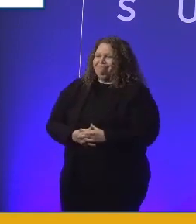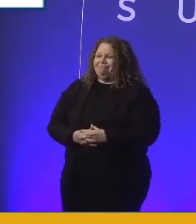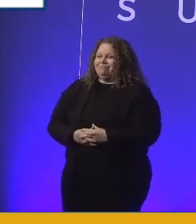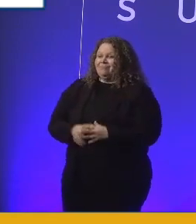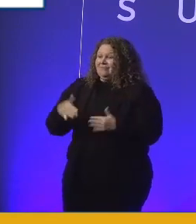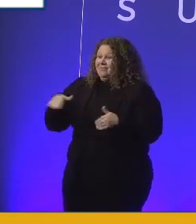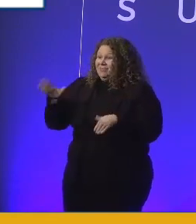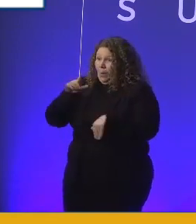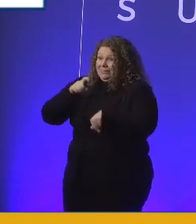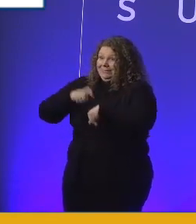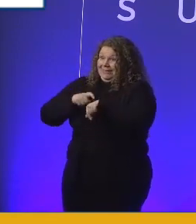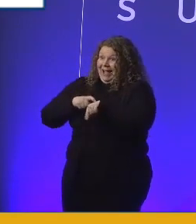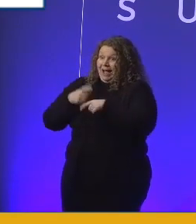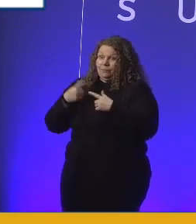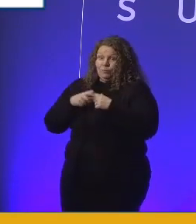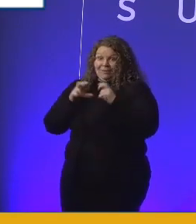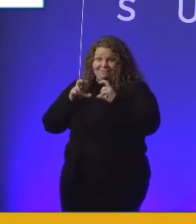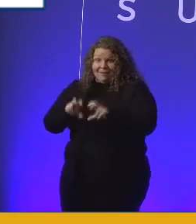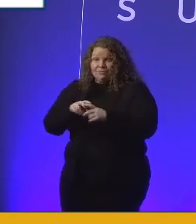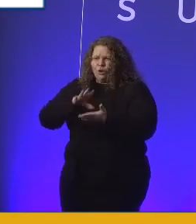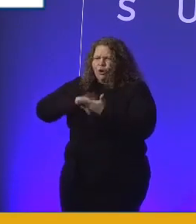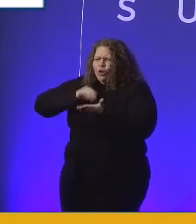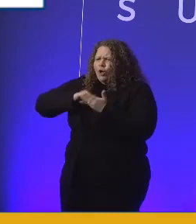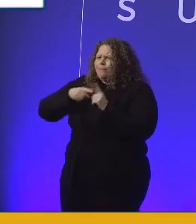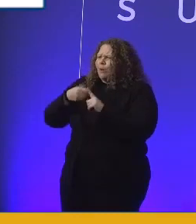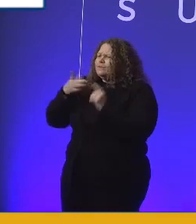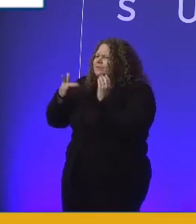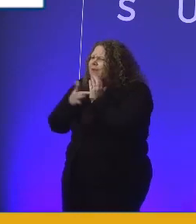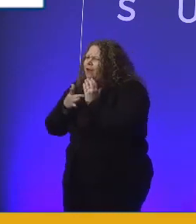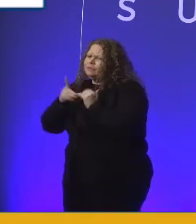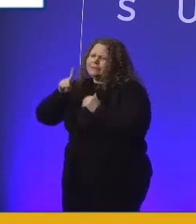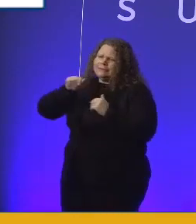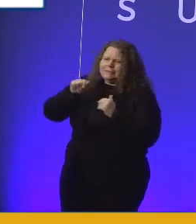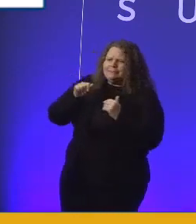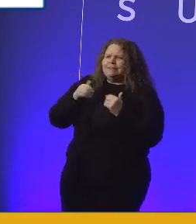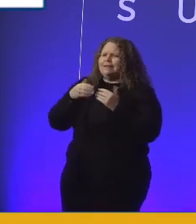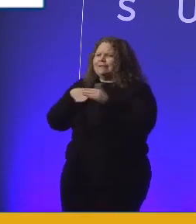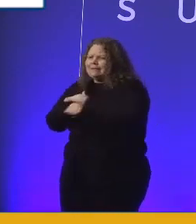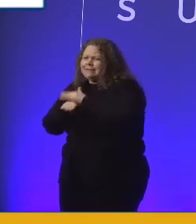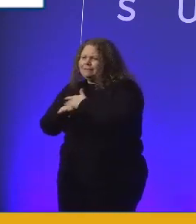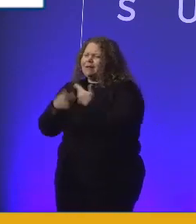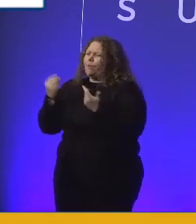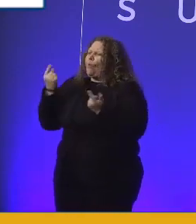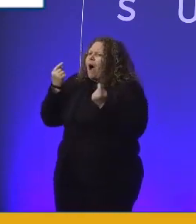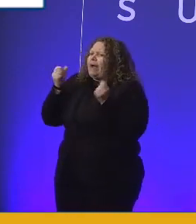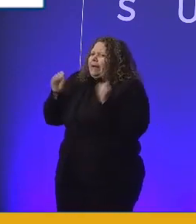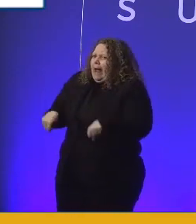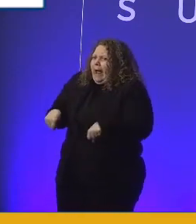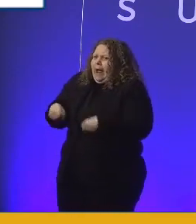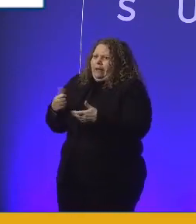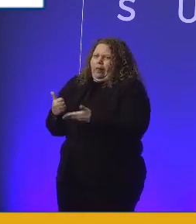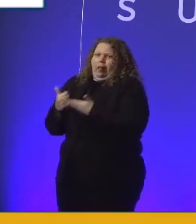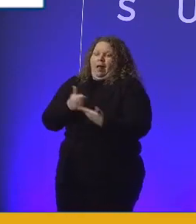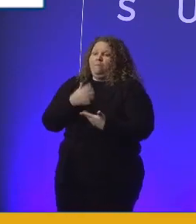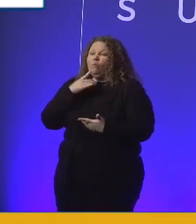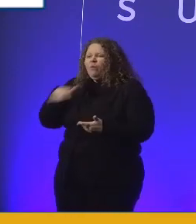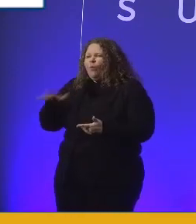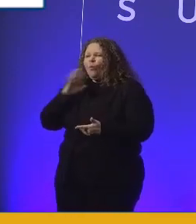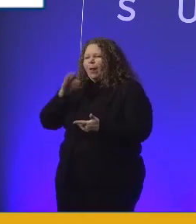learning, yes, about the technology, learning about what's available, because it's changing so fast right now.